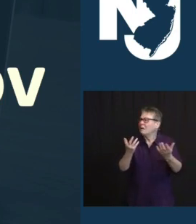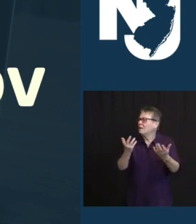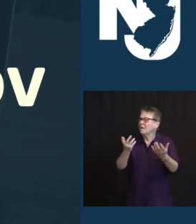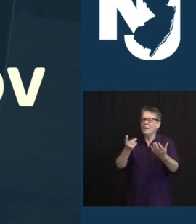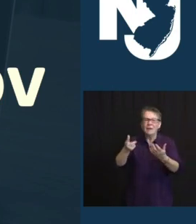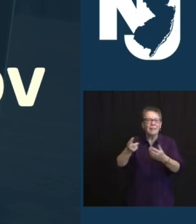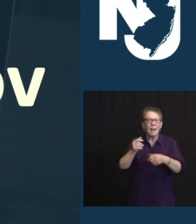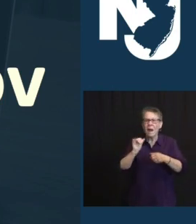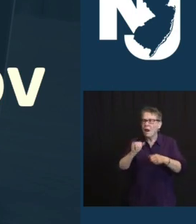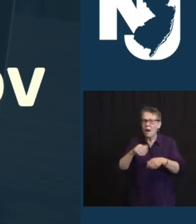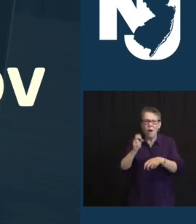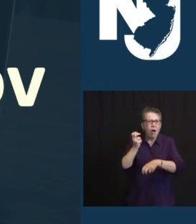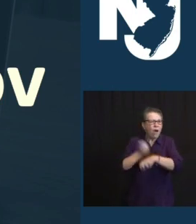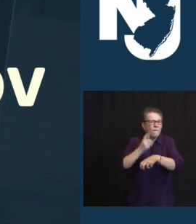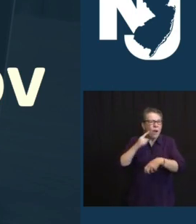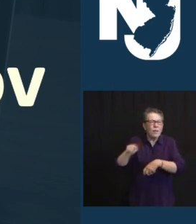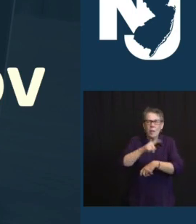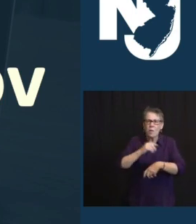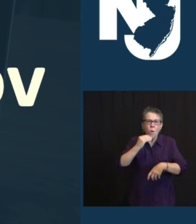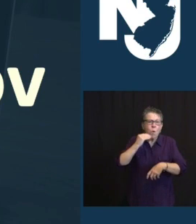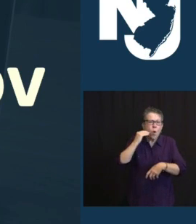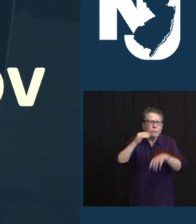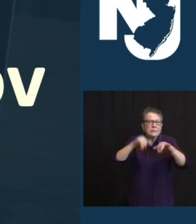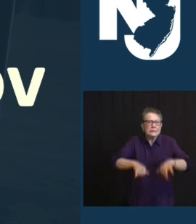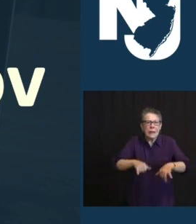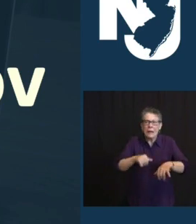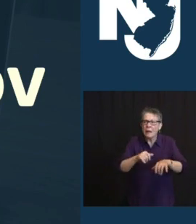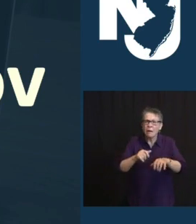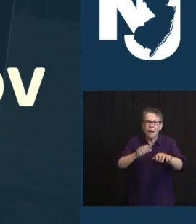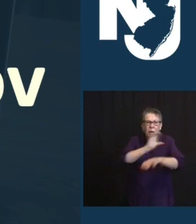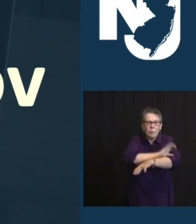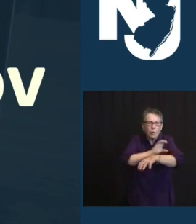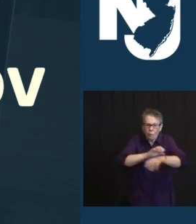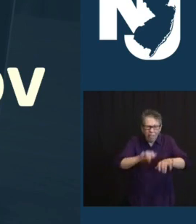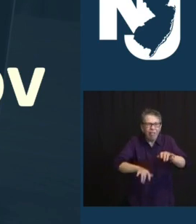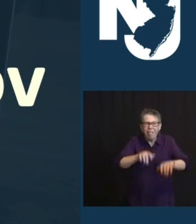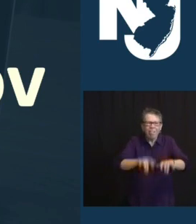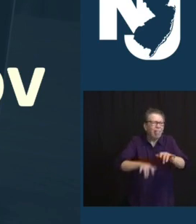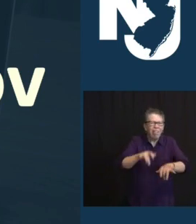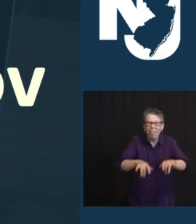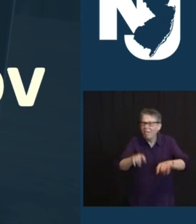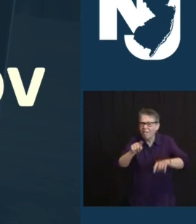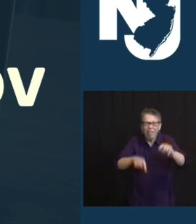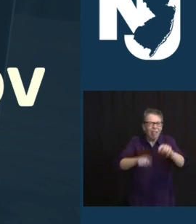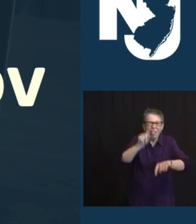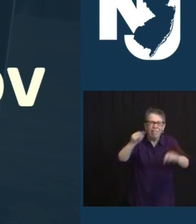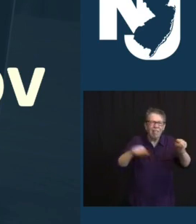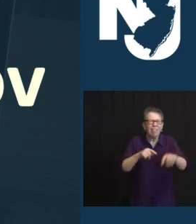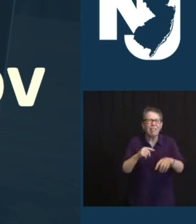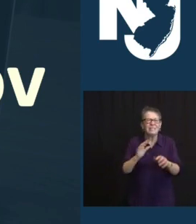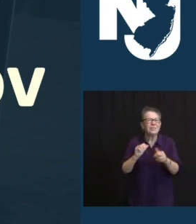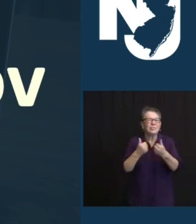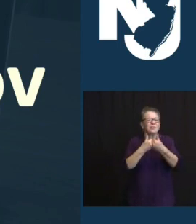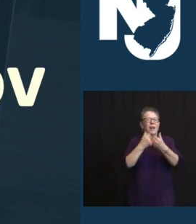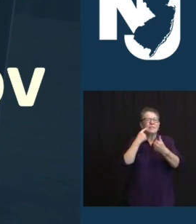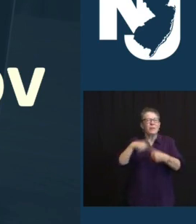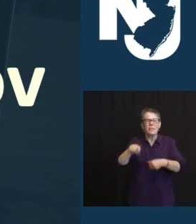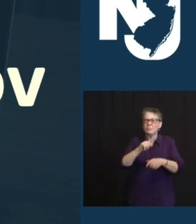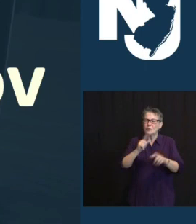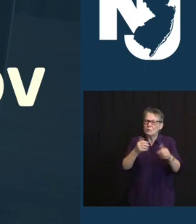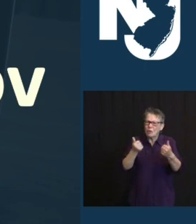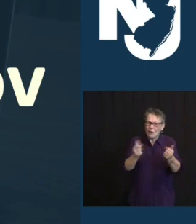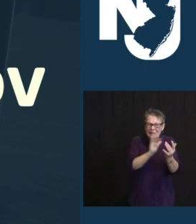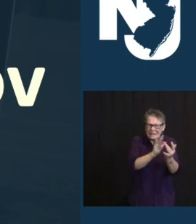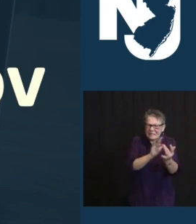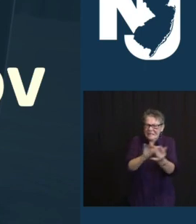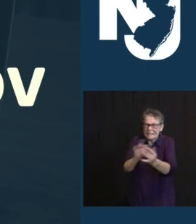LITTLE BIT OF AN EXTRA PUSH HERE, AND THAT'S WHAT WE'RE GOING TO DO. I WANT TO GIVE A FEW SHOUT-OUTS, BEGINNING WITH JUDY, ED, AND THEIR TEAM, WHO